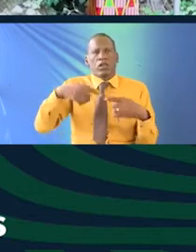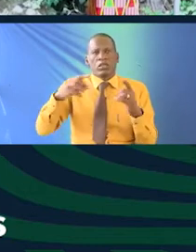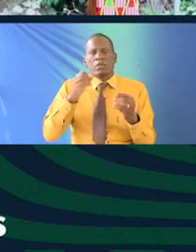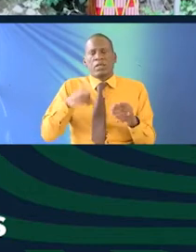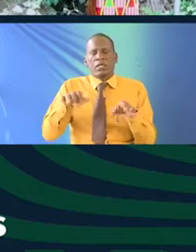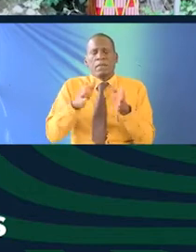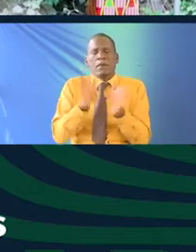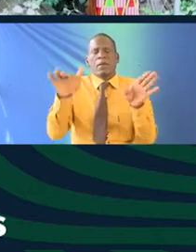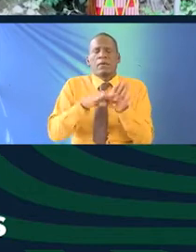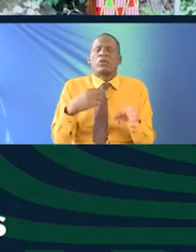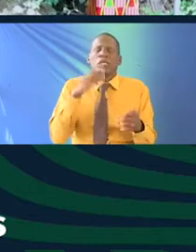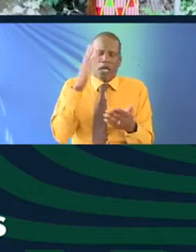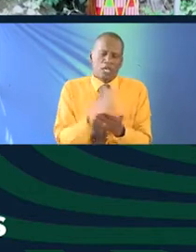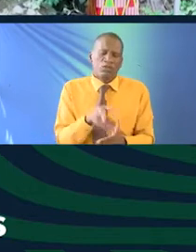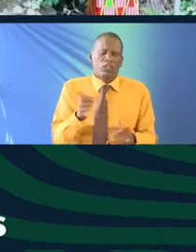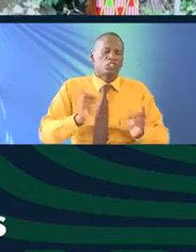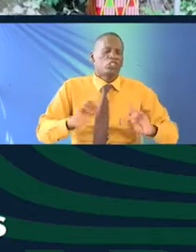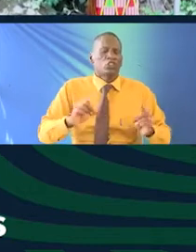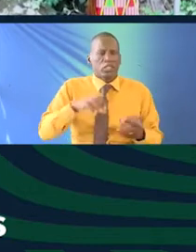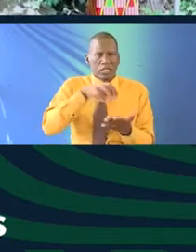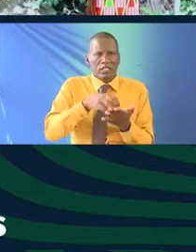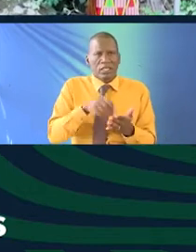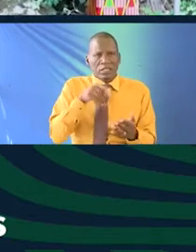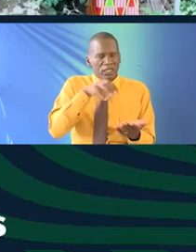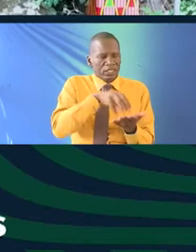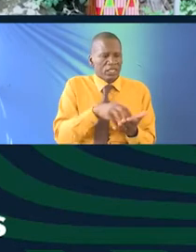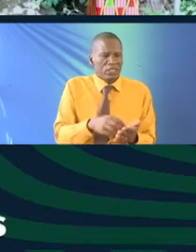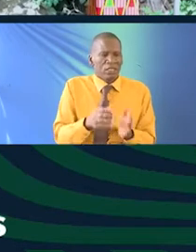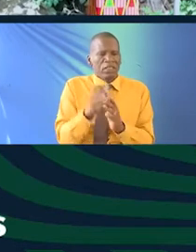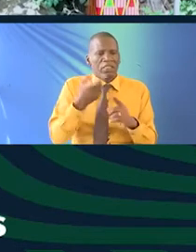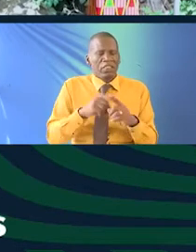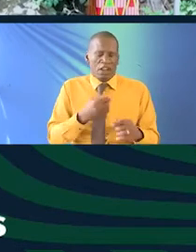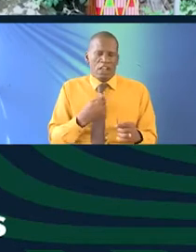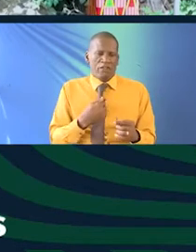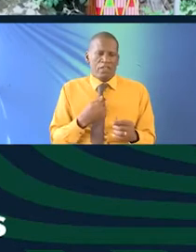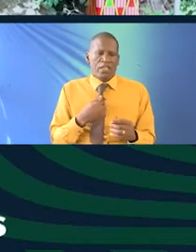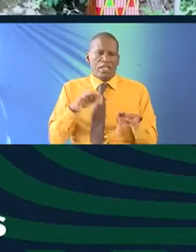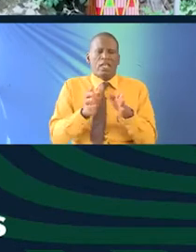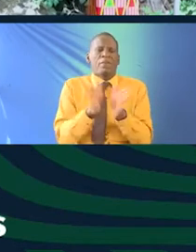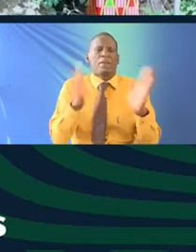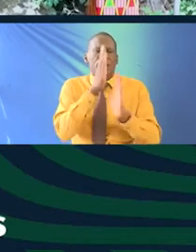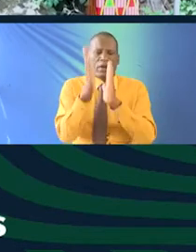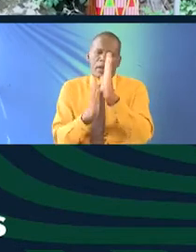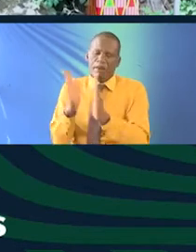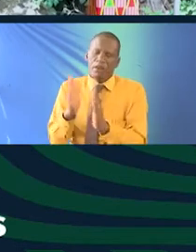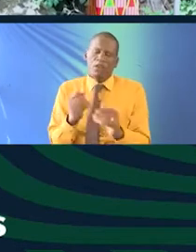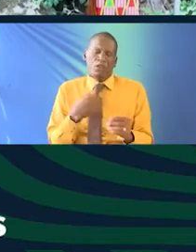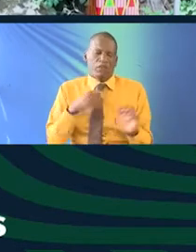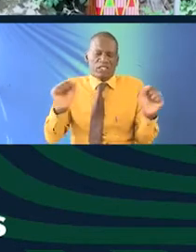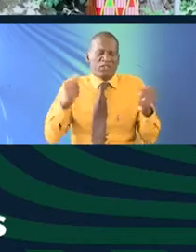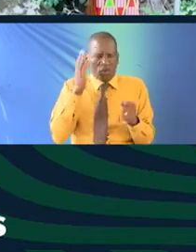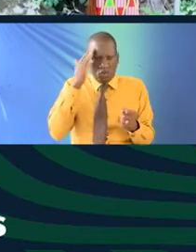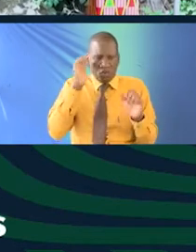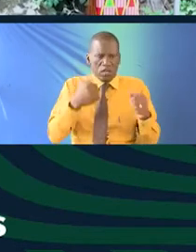by a member of the public who says no actually that's not the case this is the case and then having in a public library the safety of